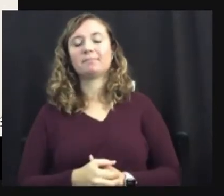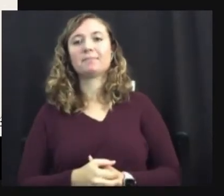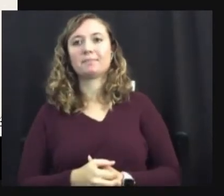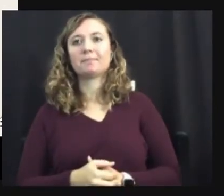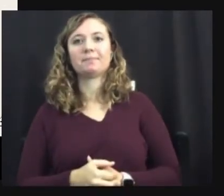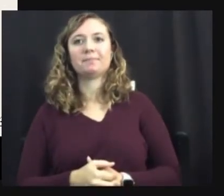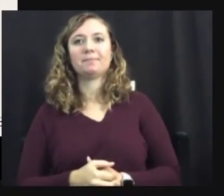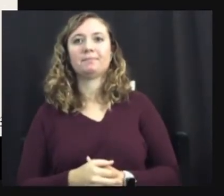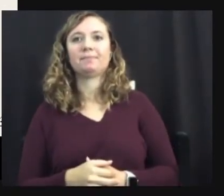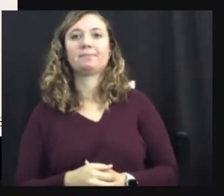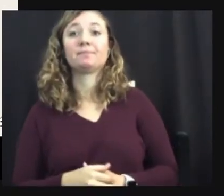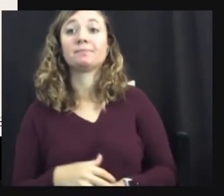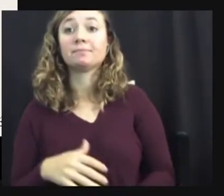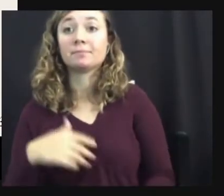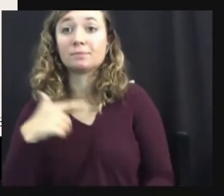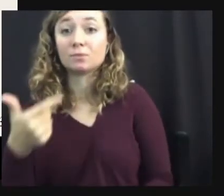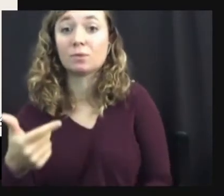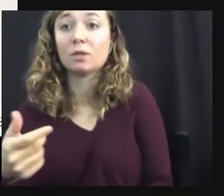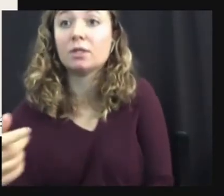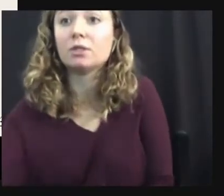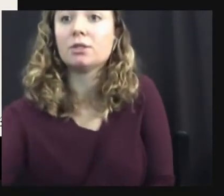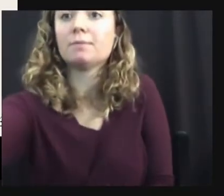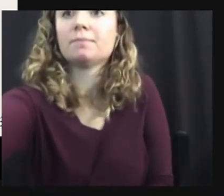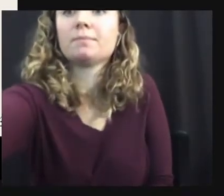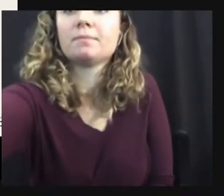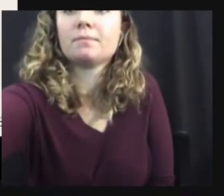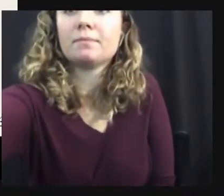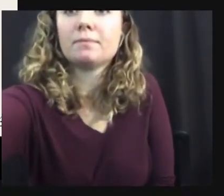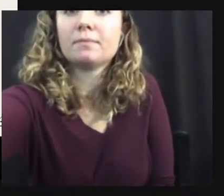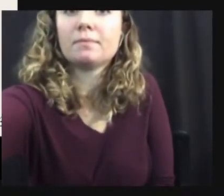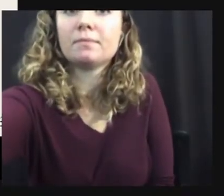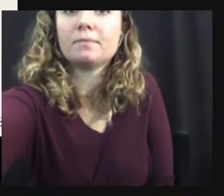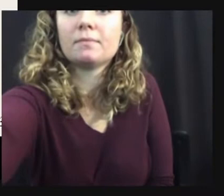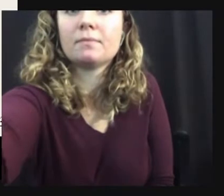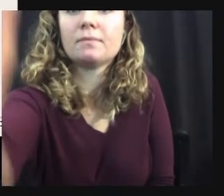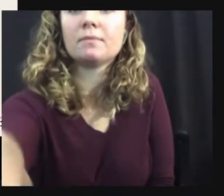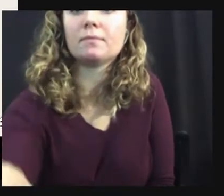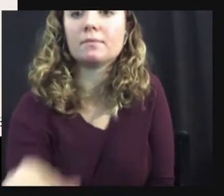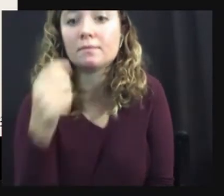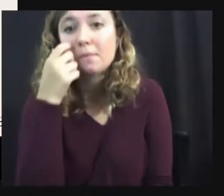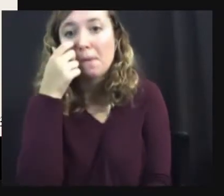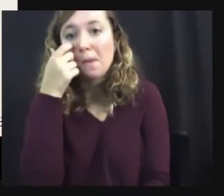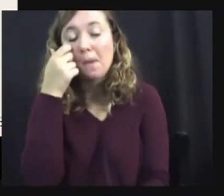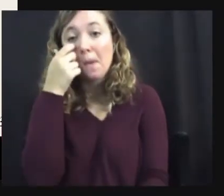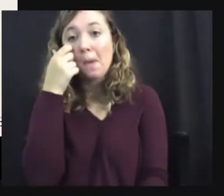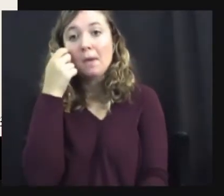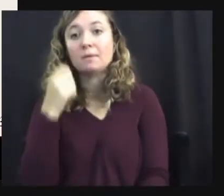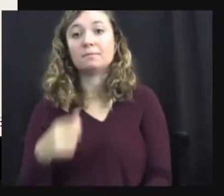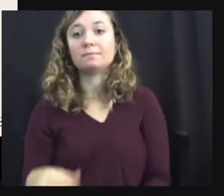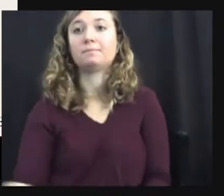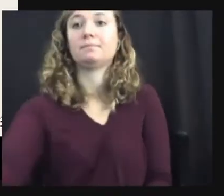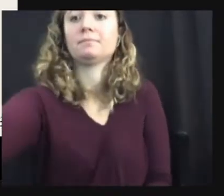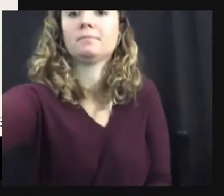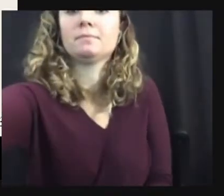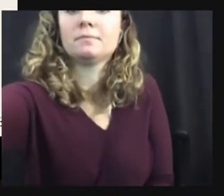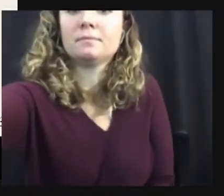Okay. So here are some myths and stereotypes, and this is not at all exhaustive, but it's an idea that gives you